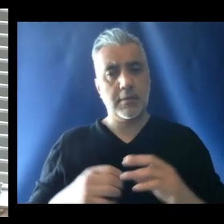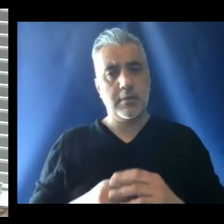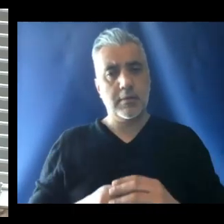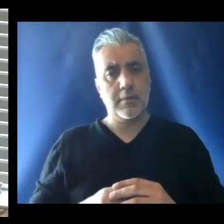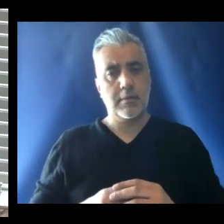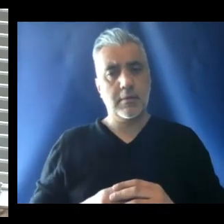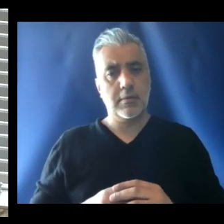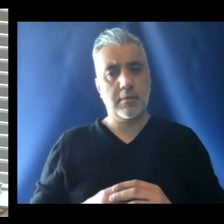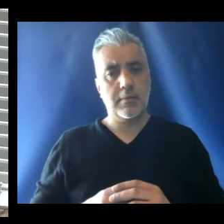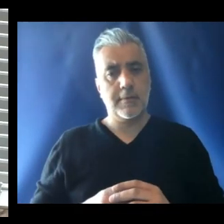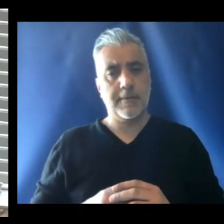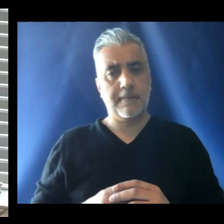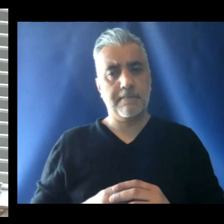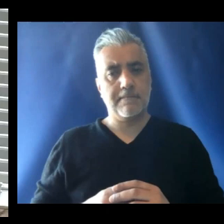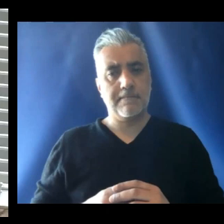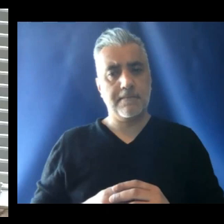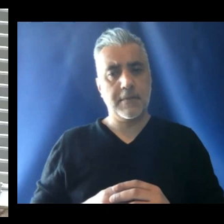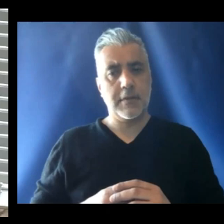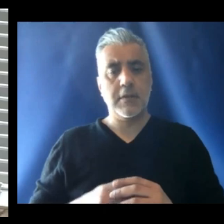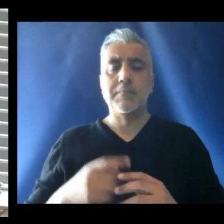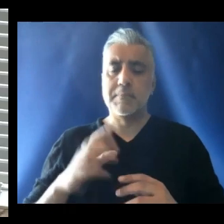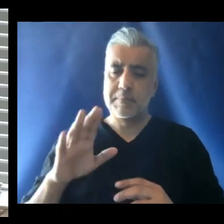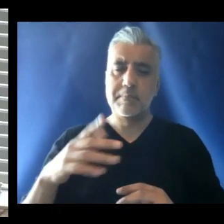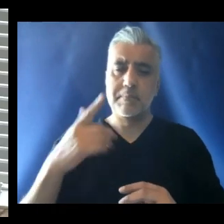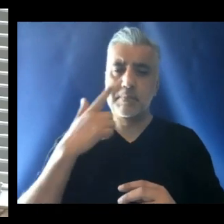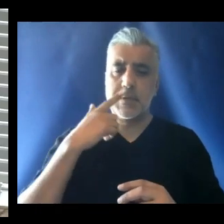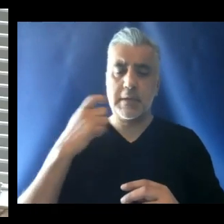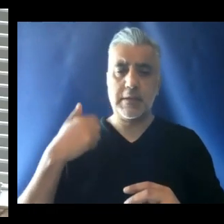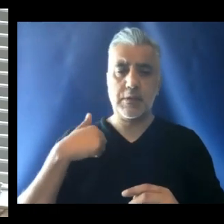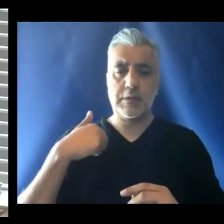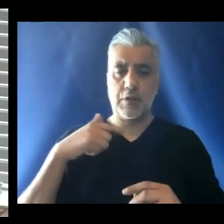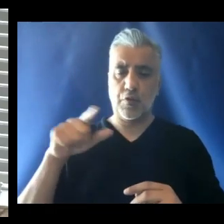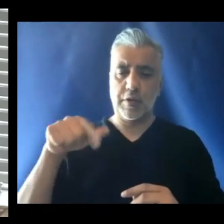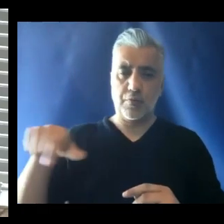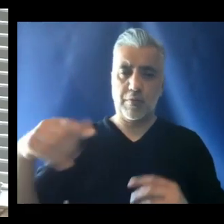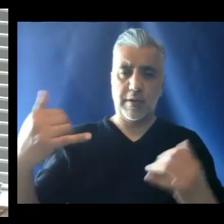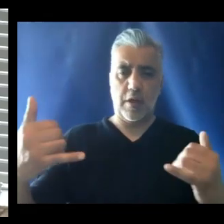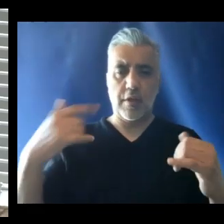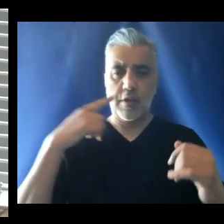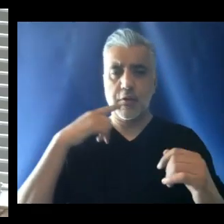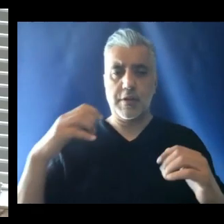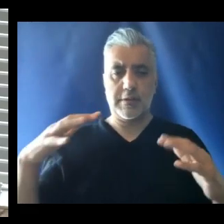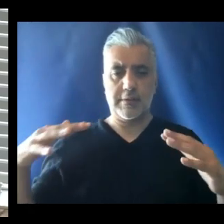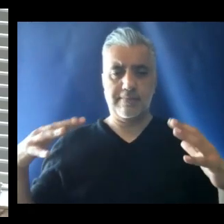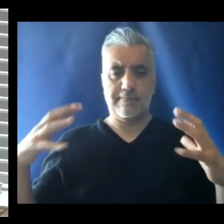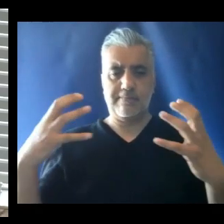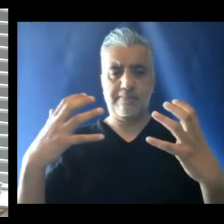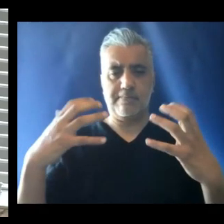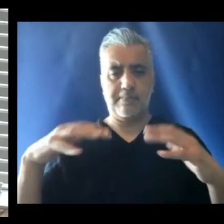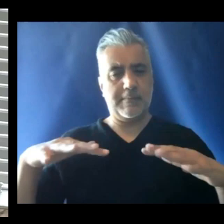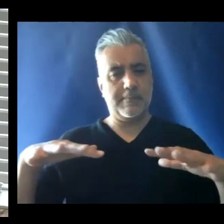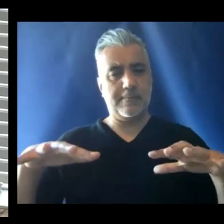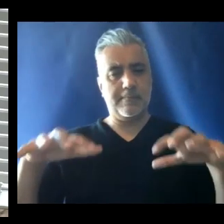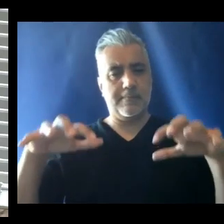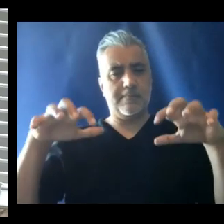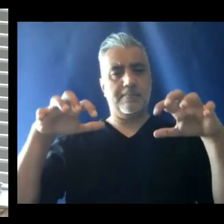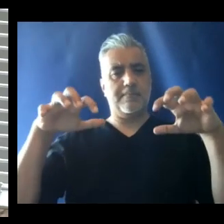reference there to some tension building up in Ukraine